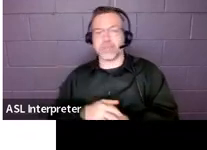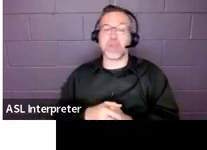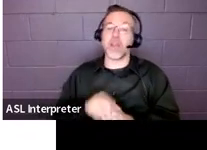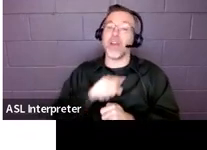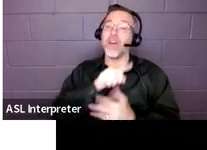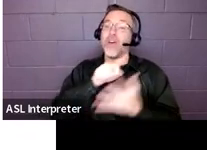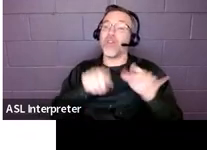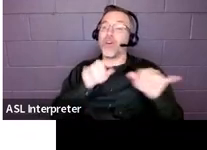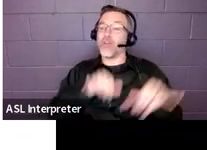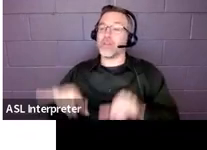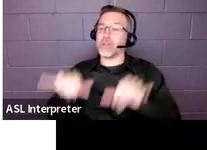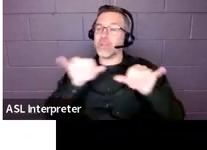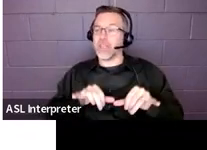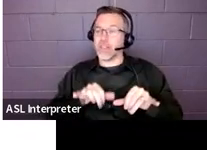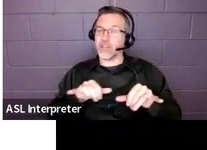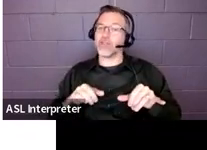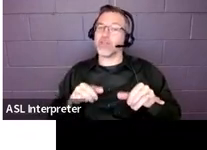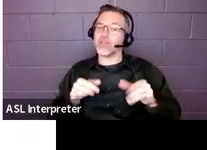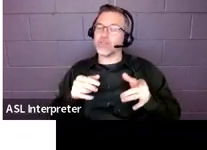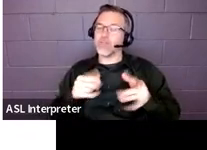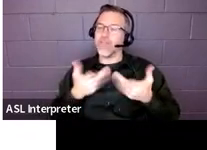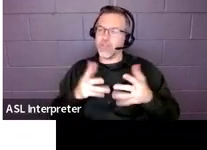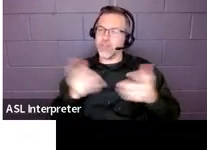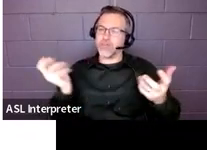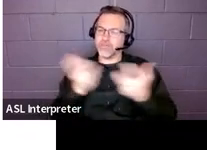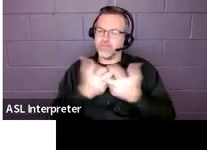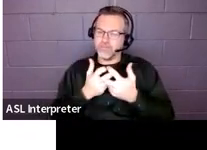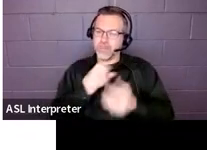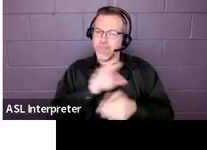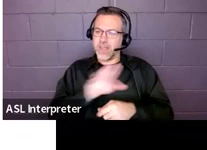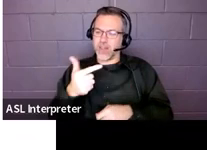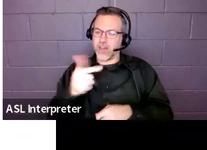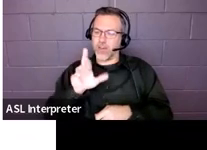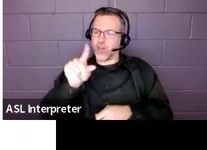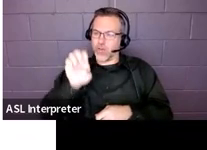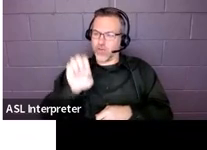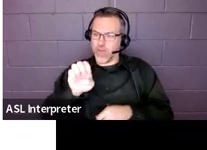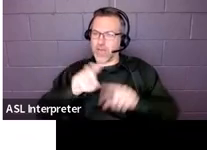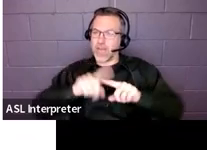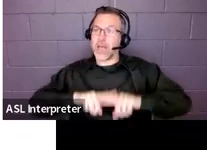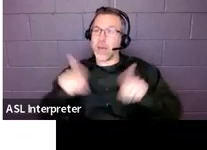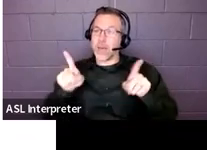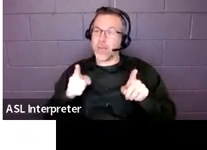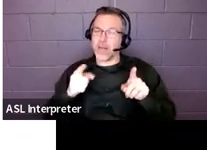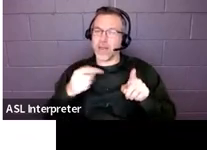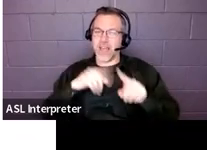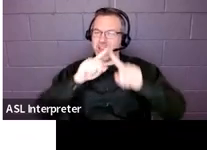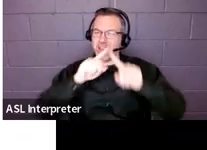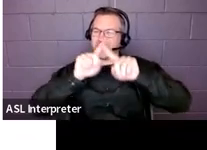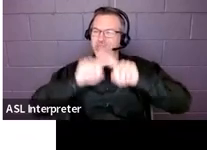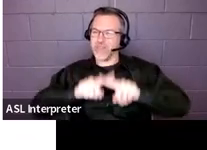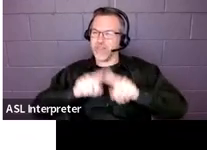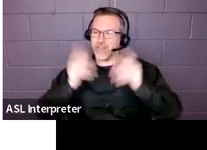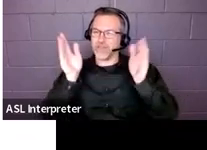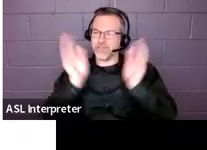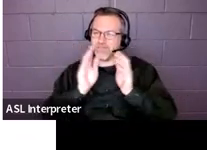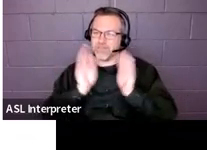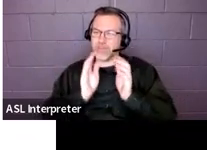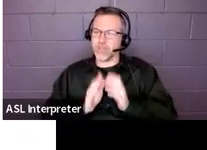state academic content standards at grade level, but they're broken down into much smaller chunks.